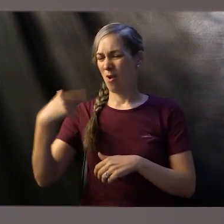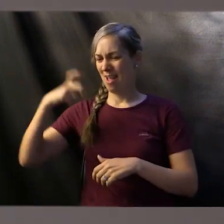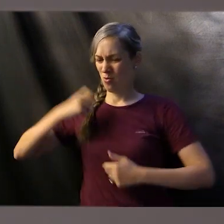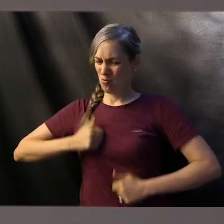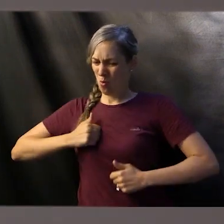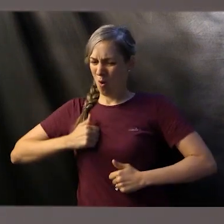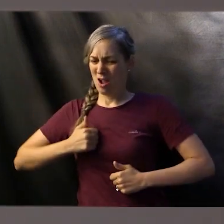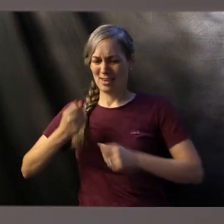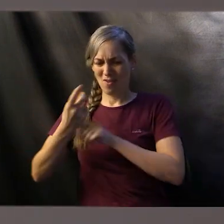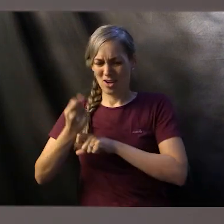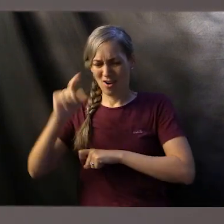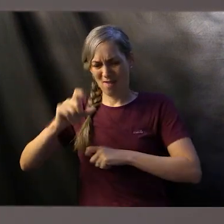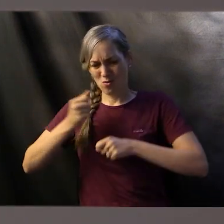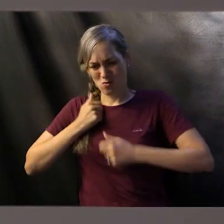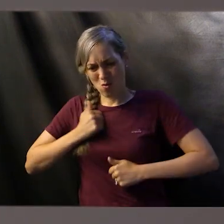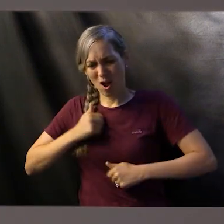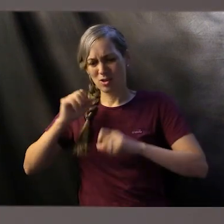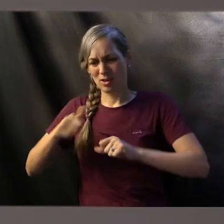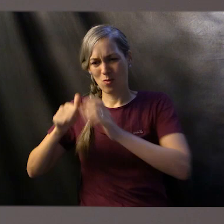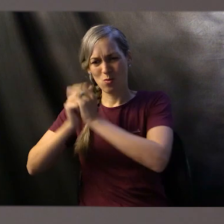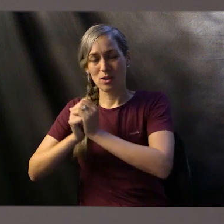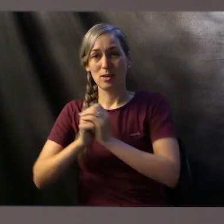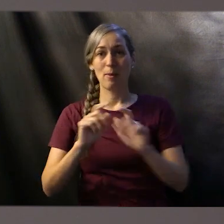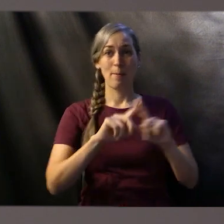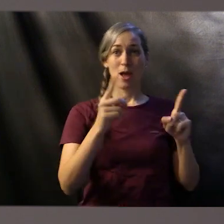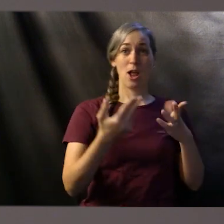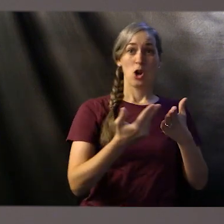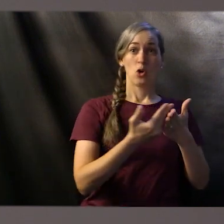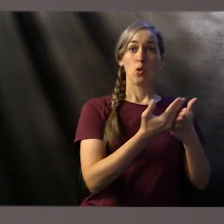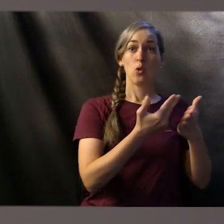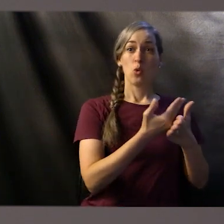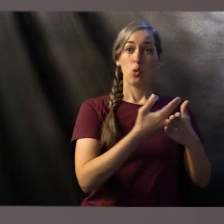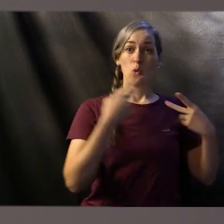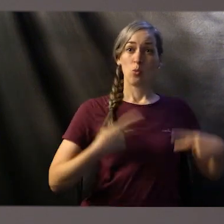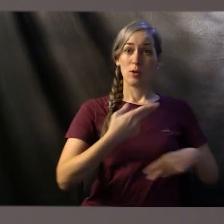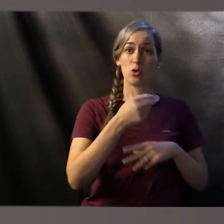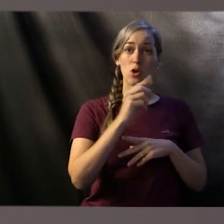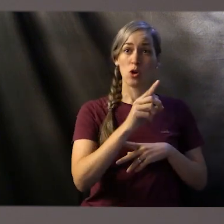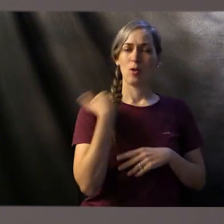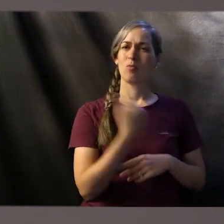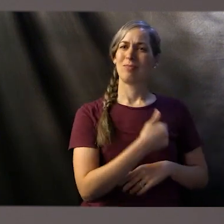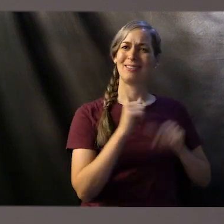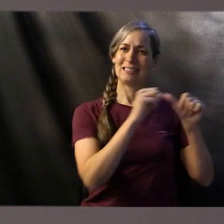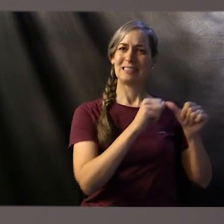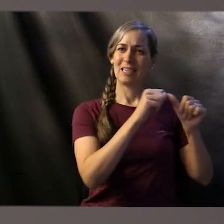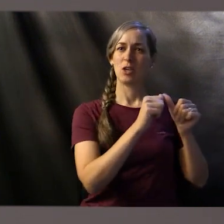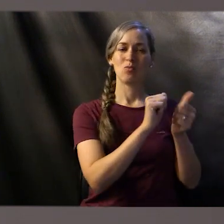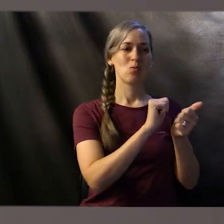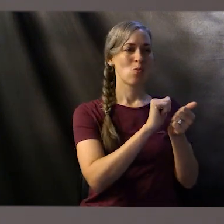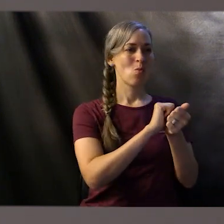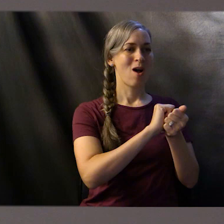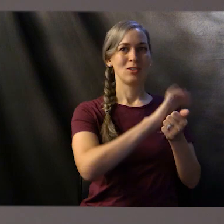baptism our priesthood remains washed and remains equipped for all the acts of the